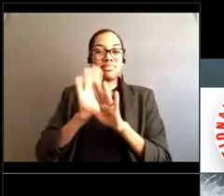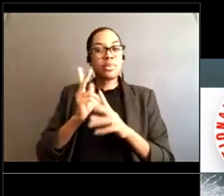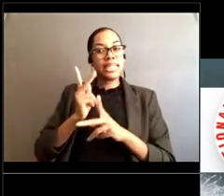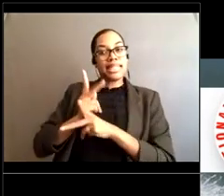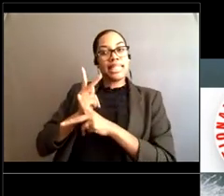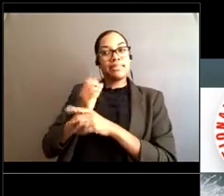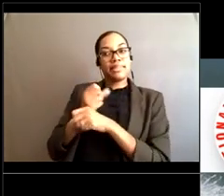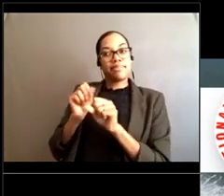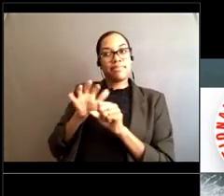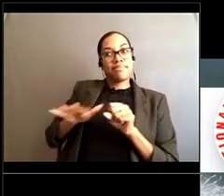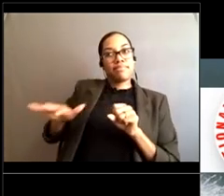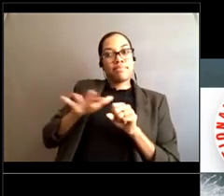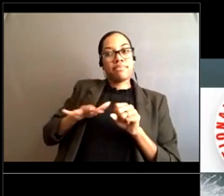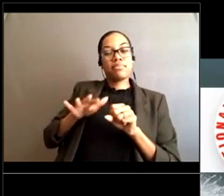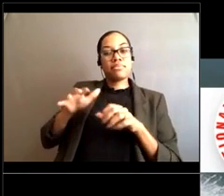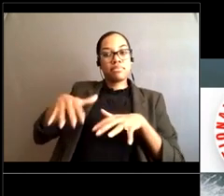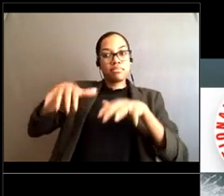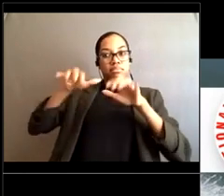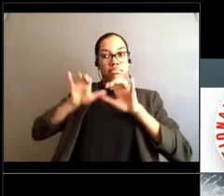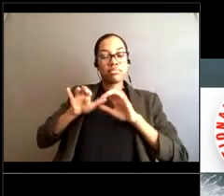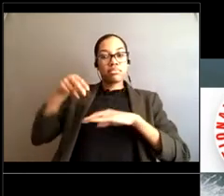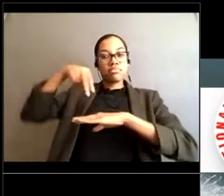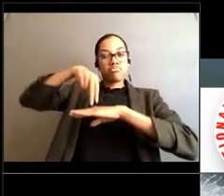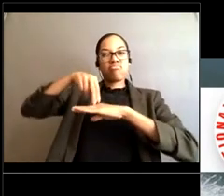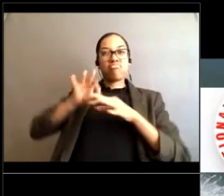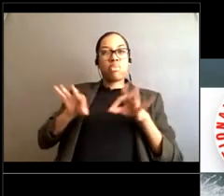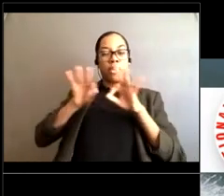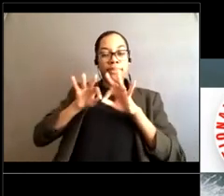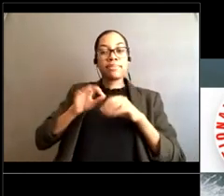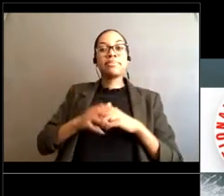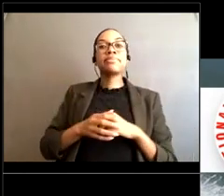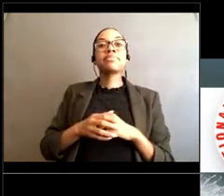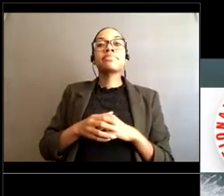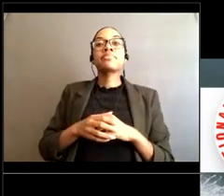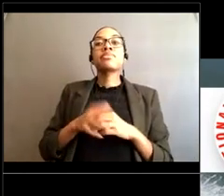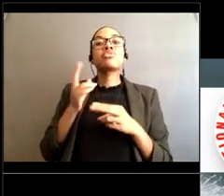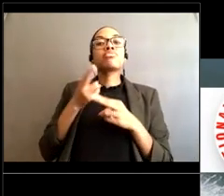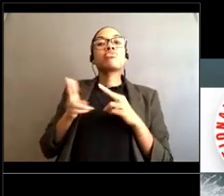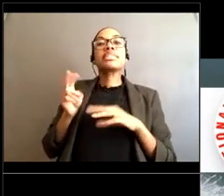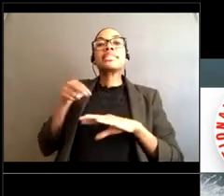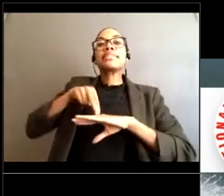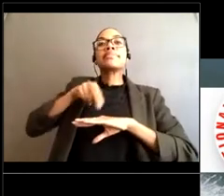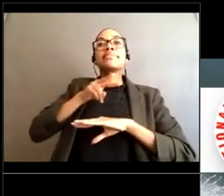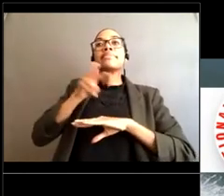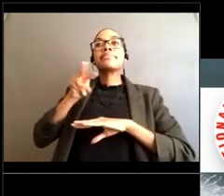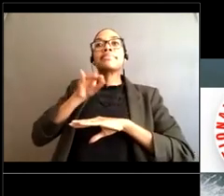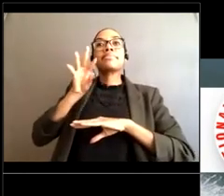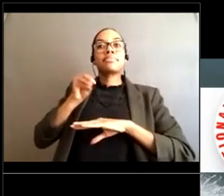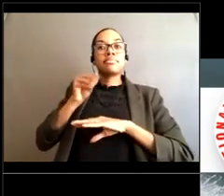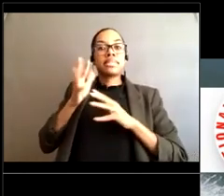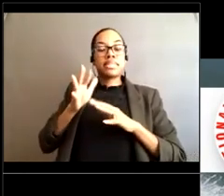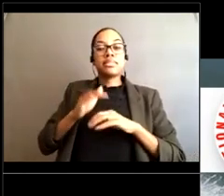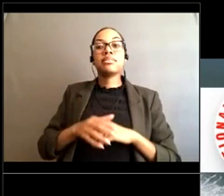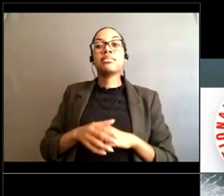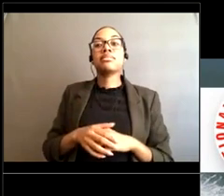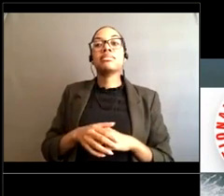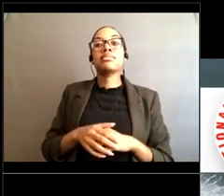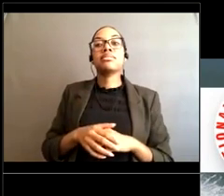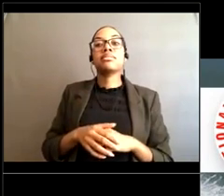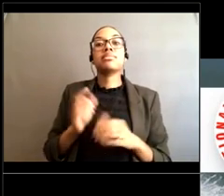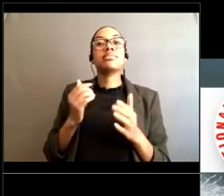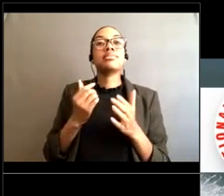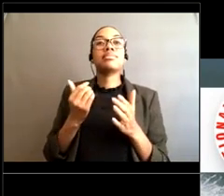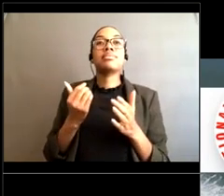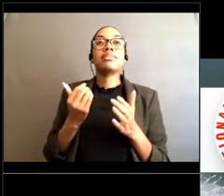lot from the statistics as tragic as they are We need to learn from them. So we don't repeat them And keep in mind too that, uh,